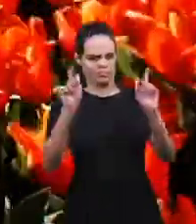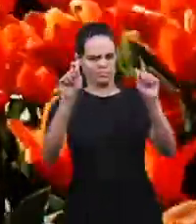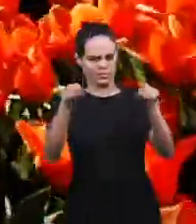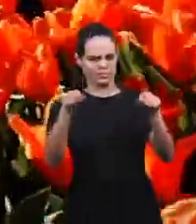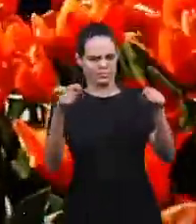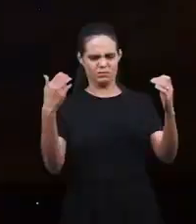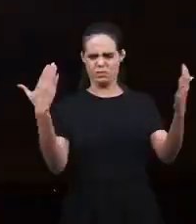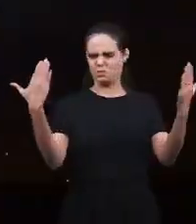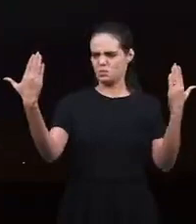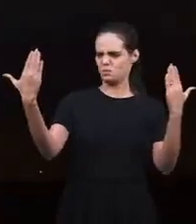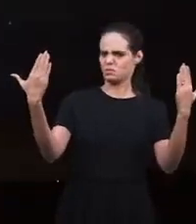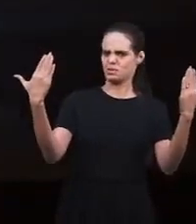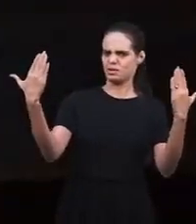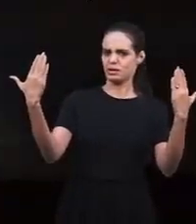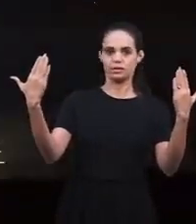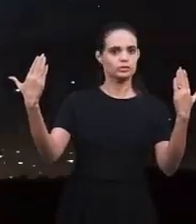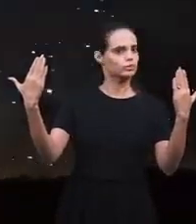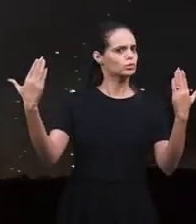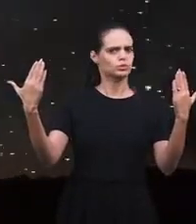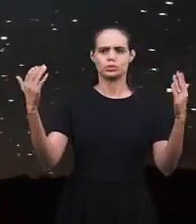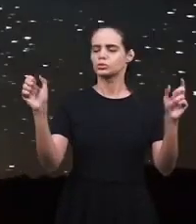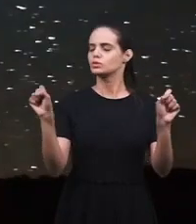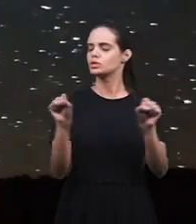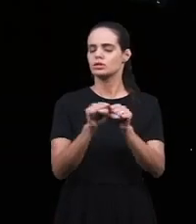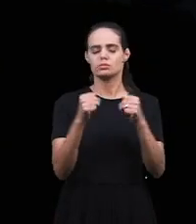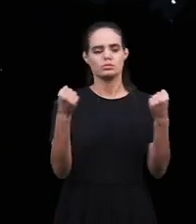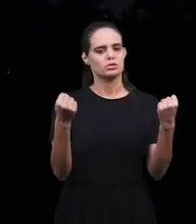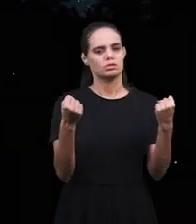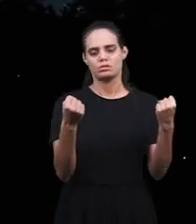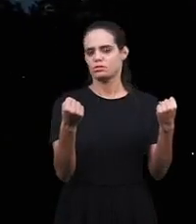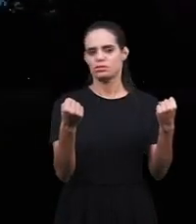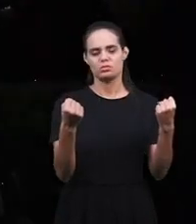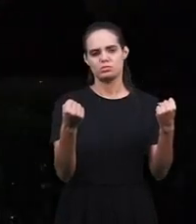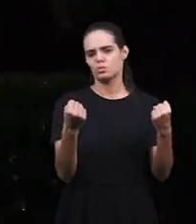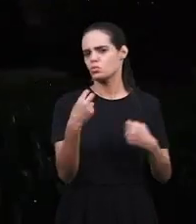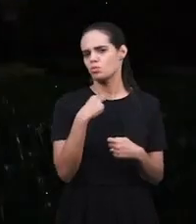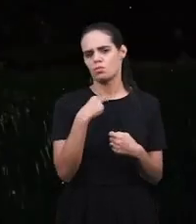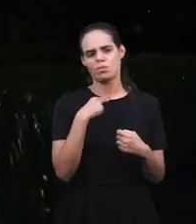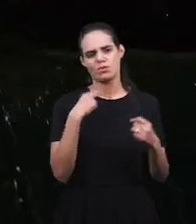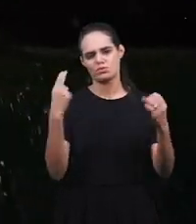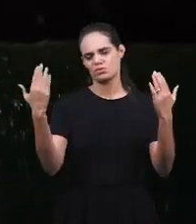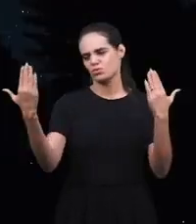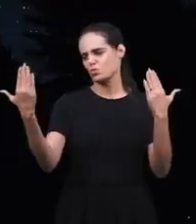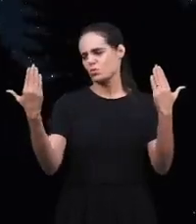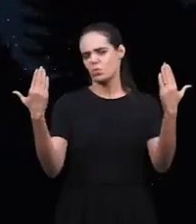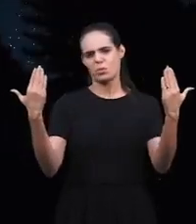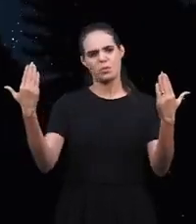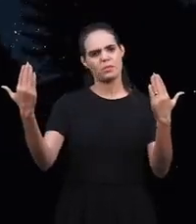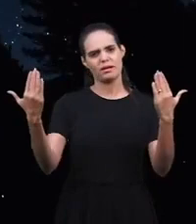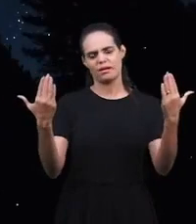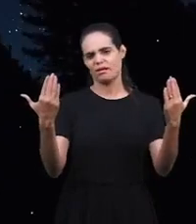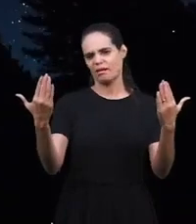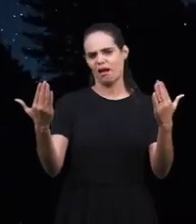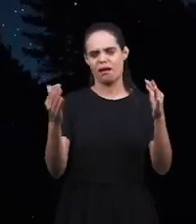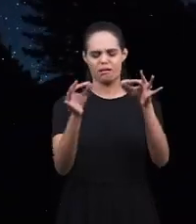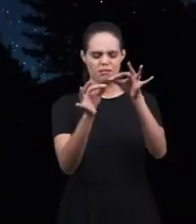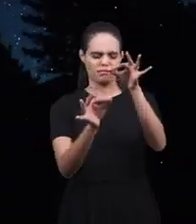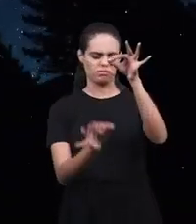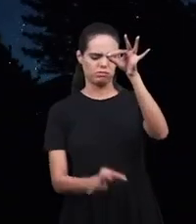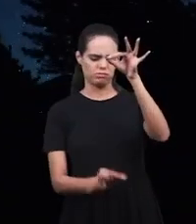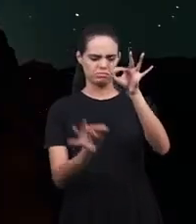Que não se mede Nem se pode